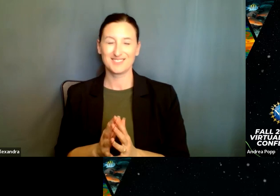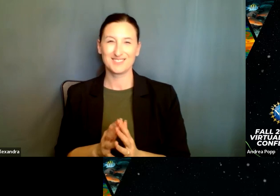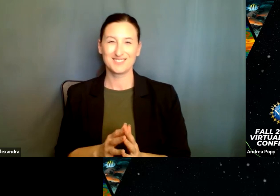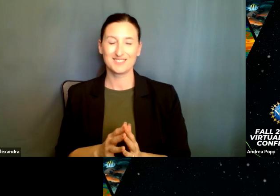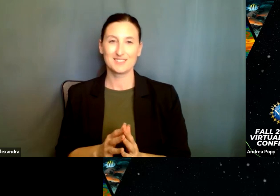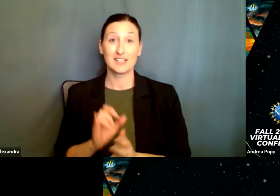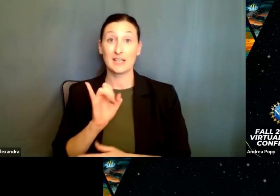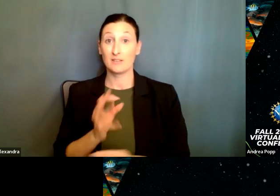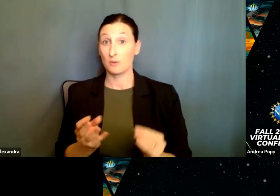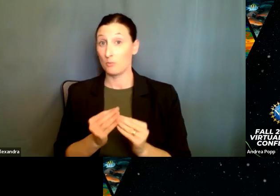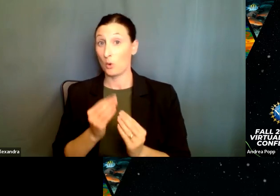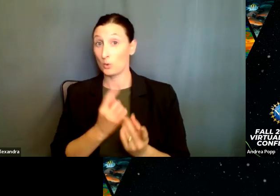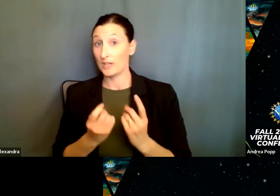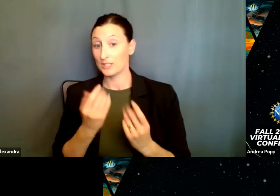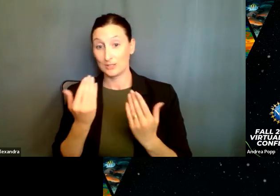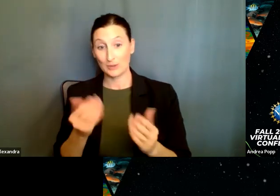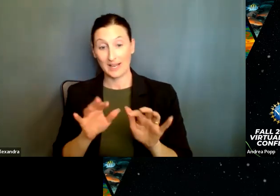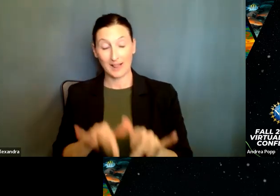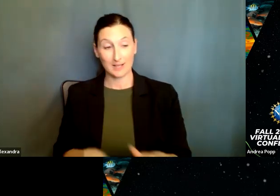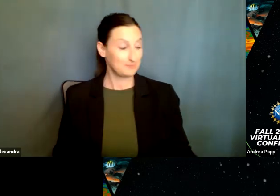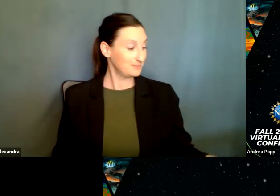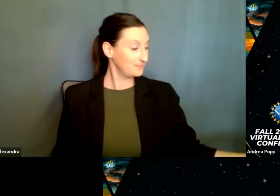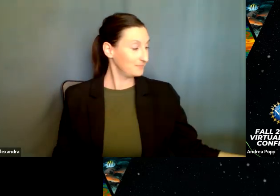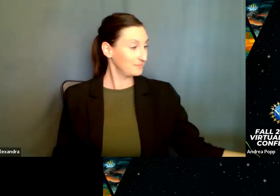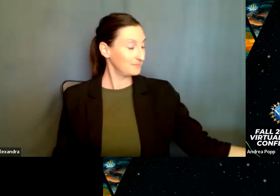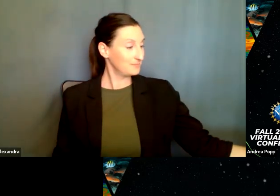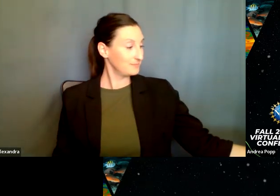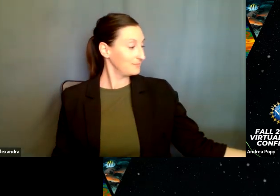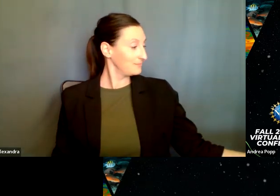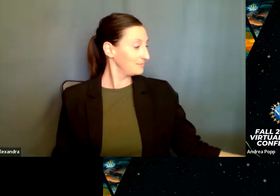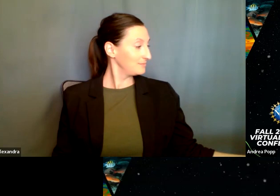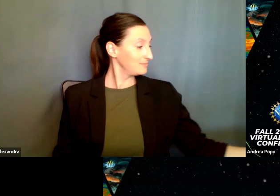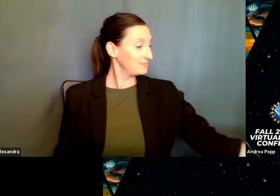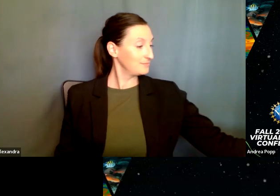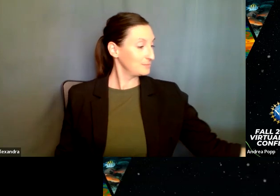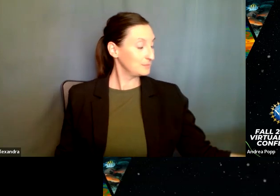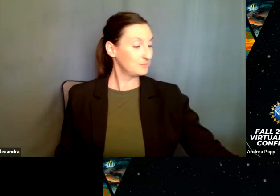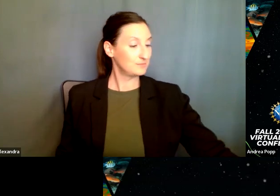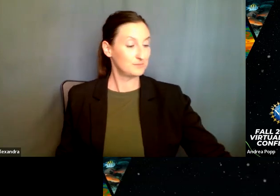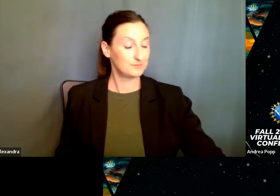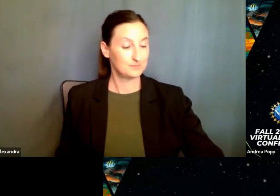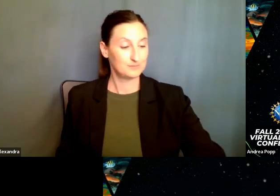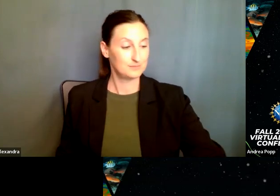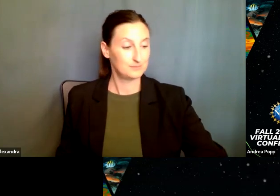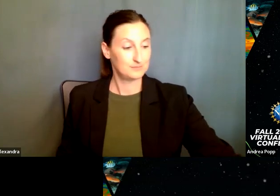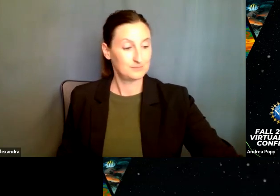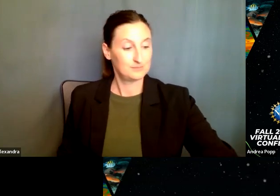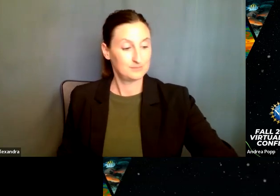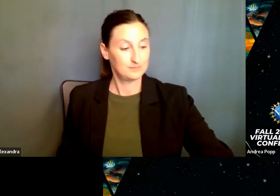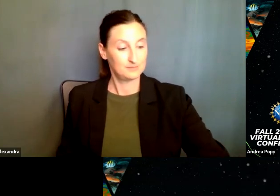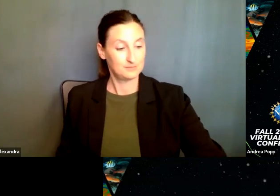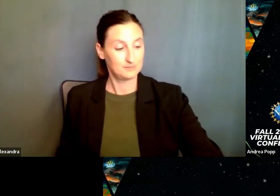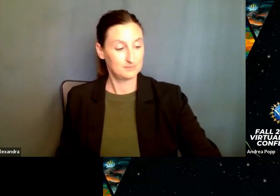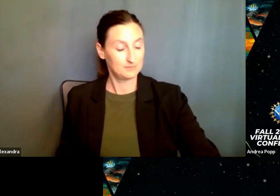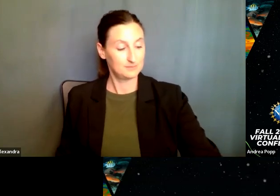questions, just, um, feel free to enter those in the Q and A. Um, but this next question, um, uh, are there any NSF